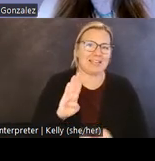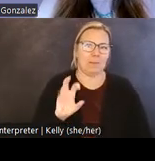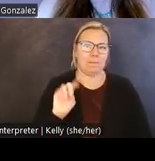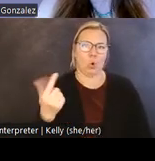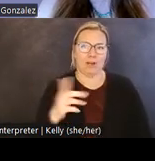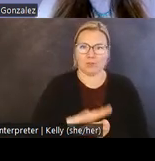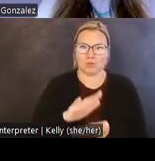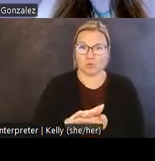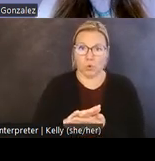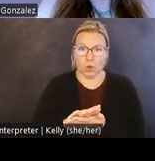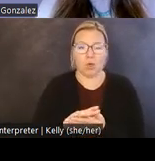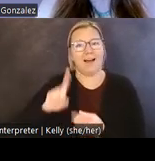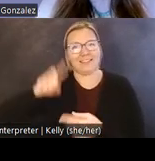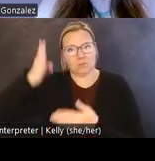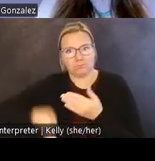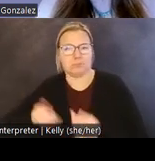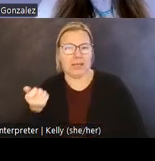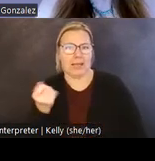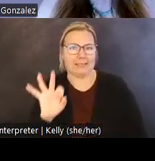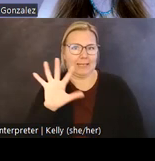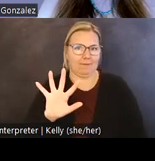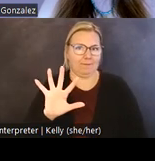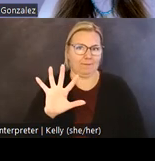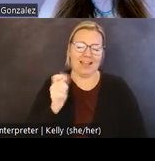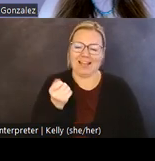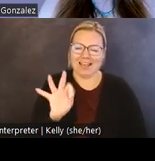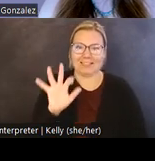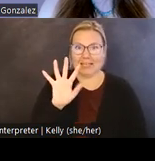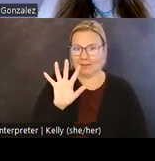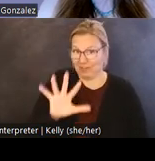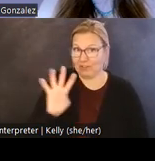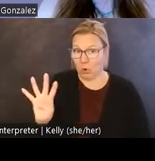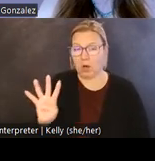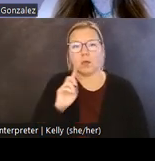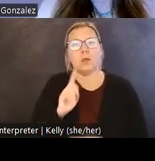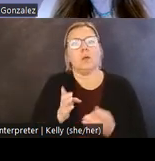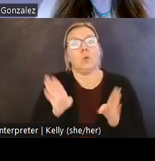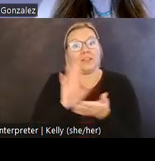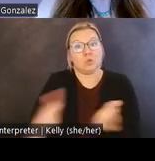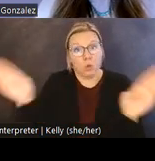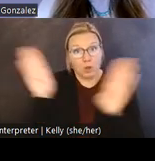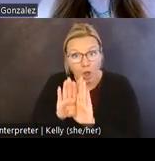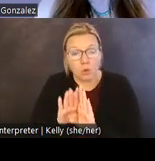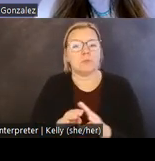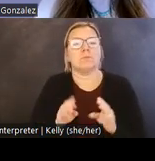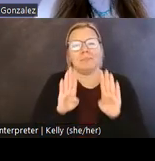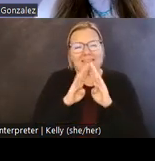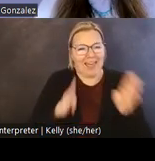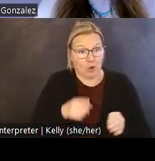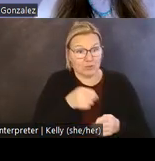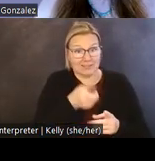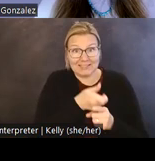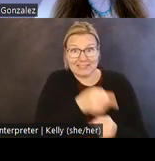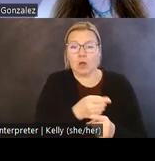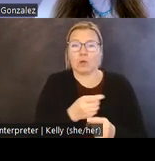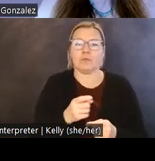termination in 1954. Subsequent to the school's closure, the schoolhouse building and property served as a space for